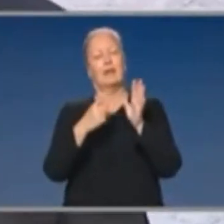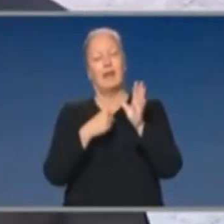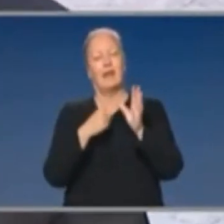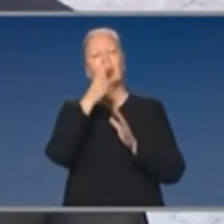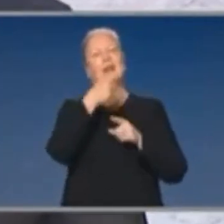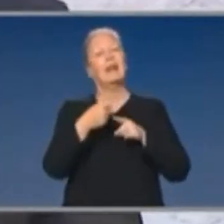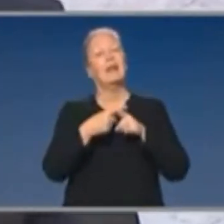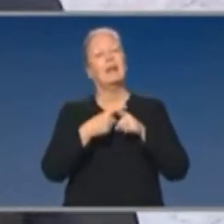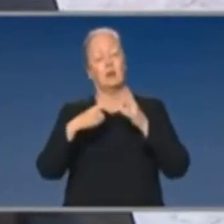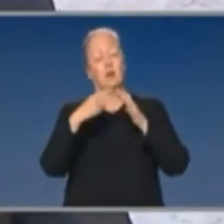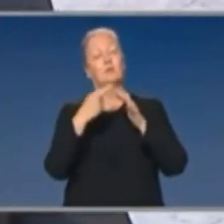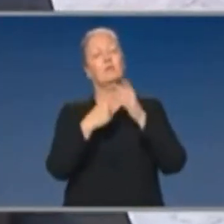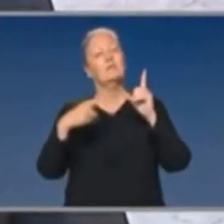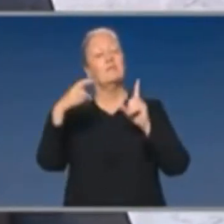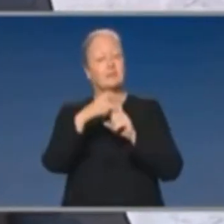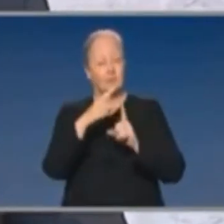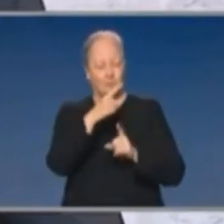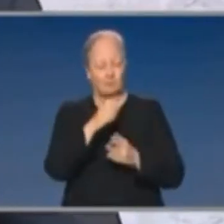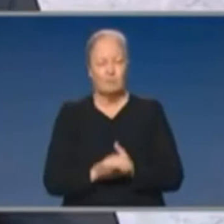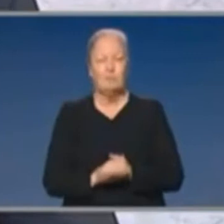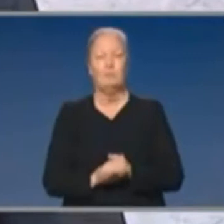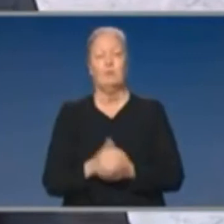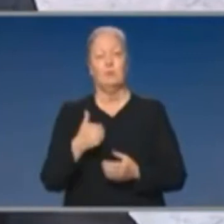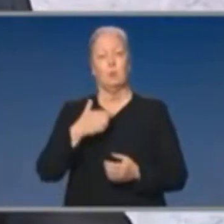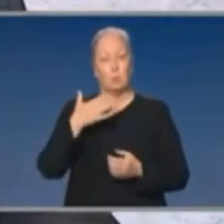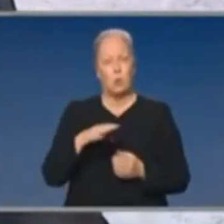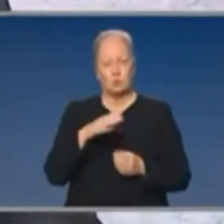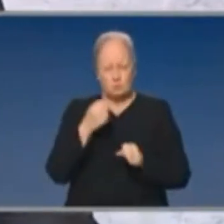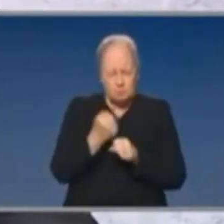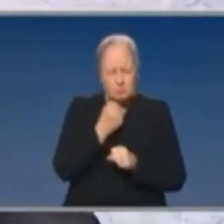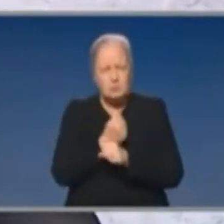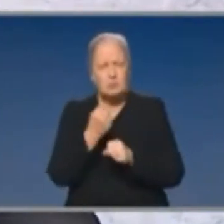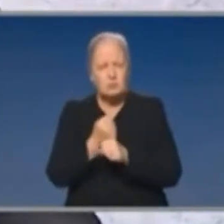CSL, but also to develop and produce